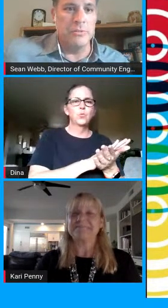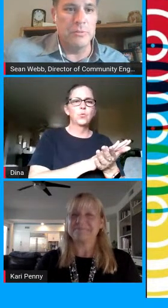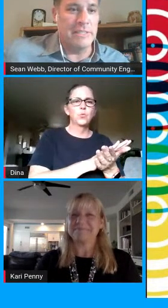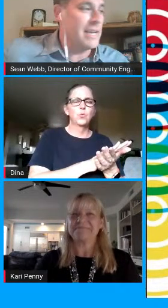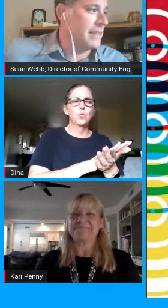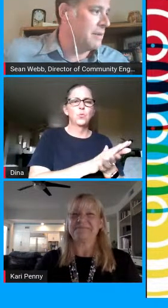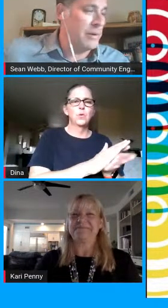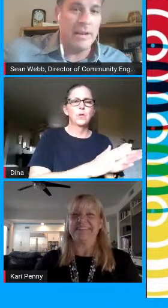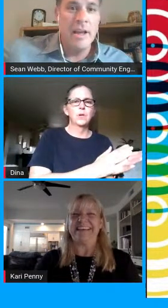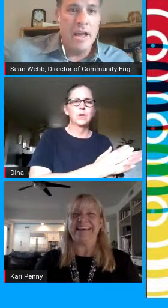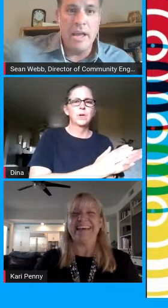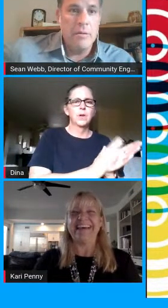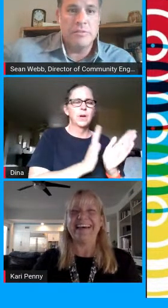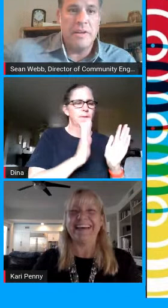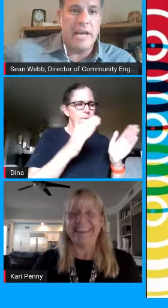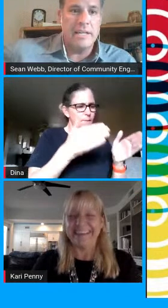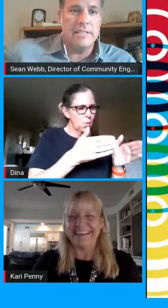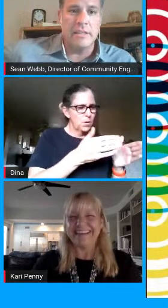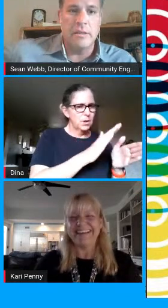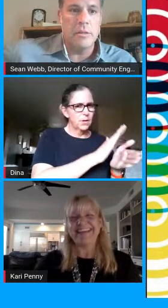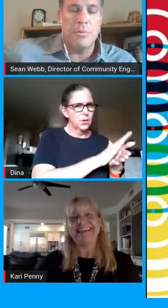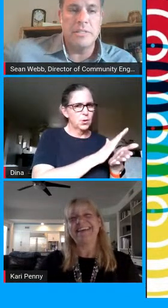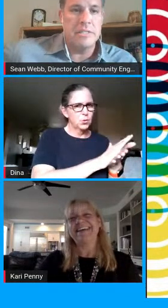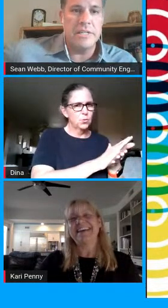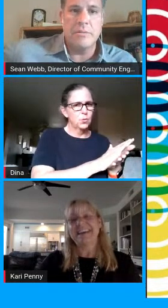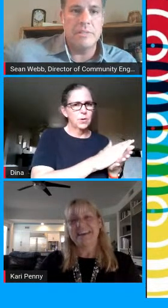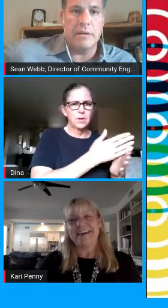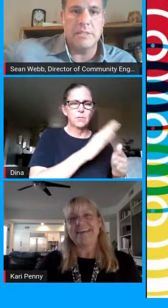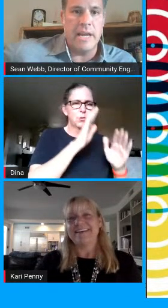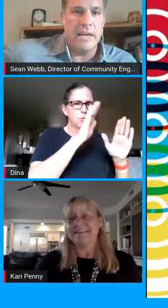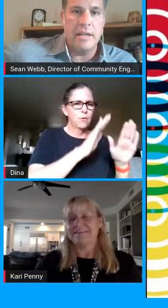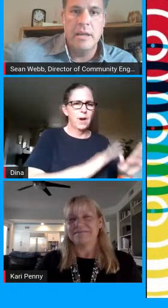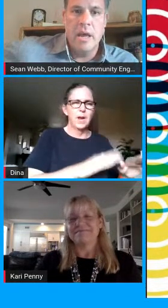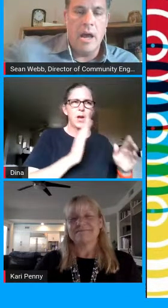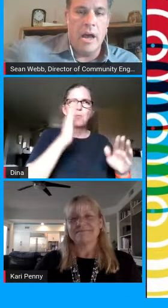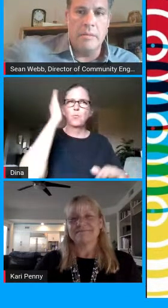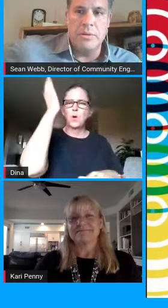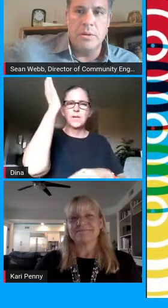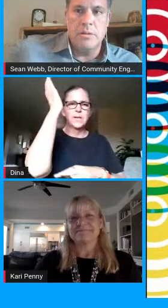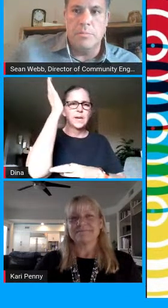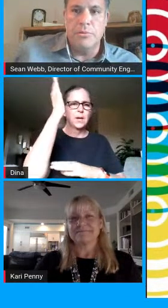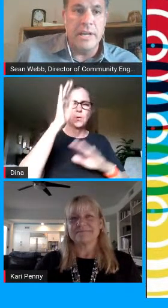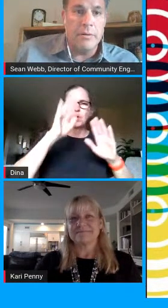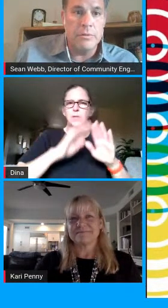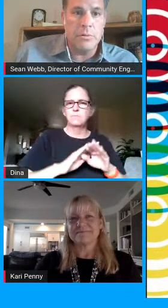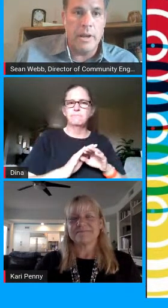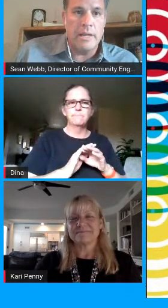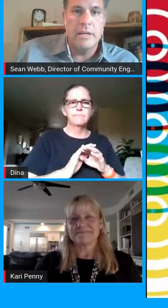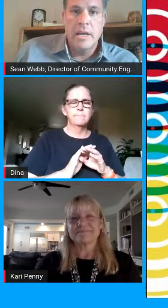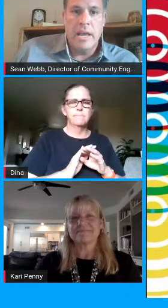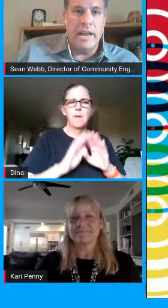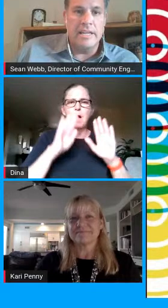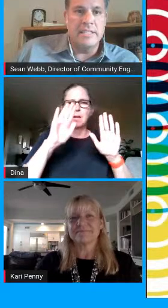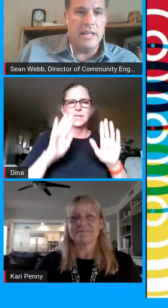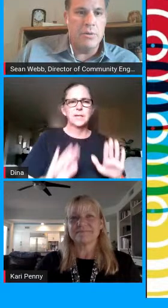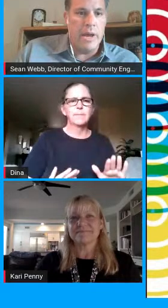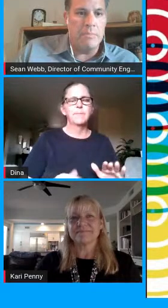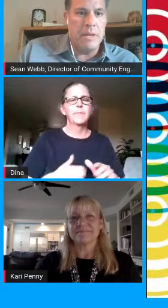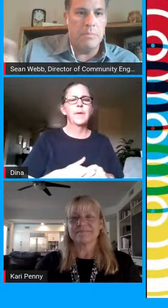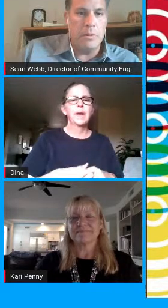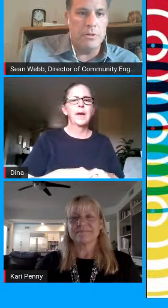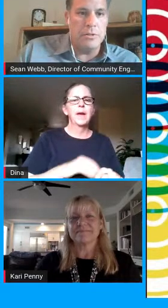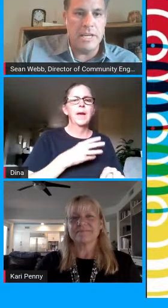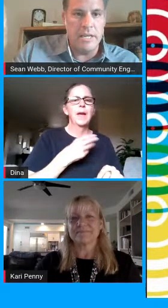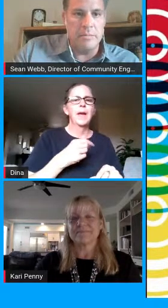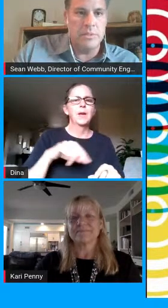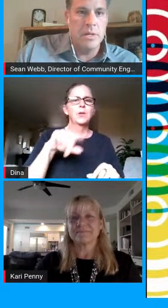trouble by model schools by saying that but it was fantastic the presentation was outstanding um the presenter was great and i could see that you